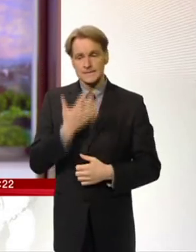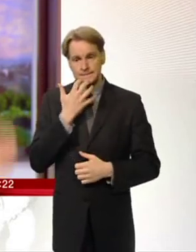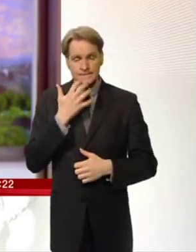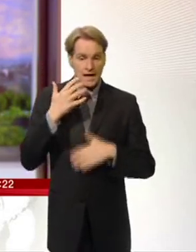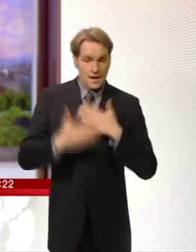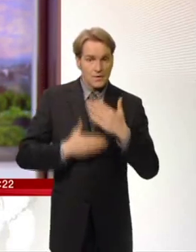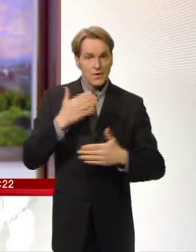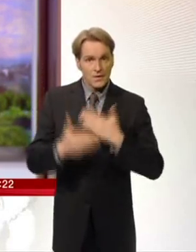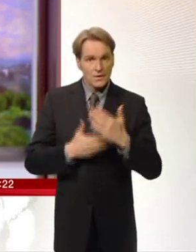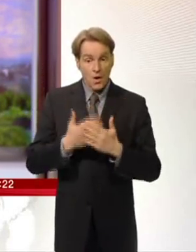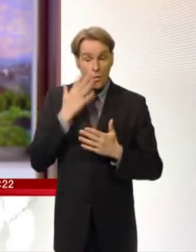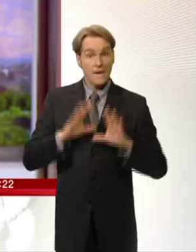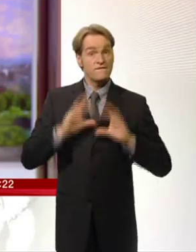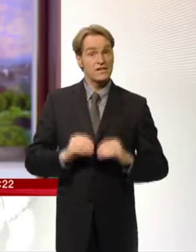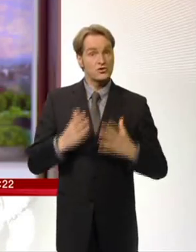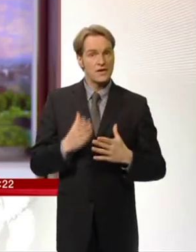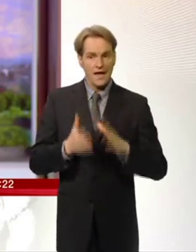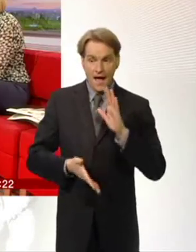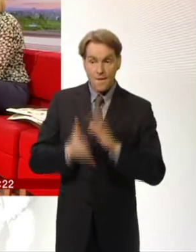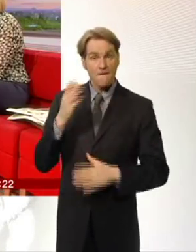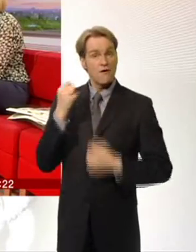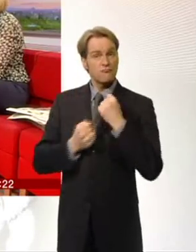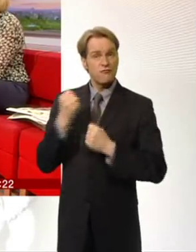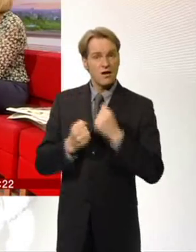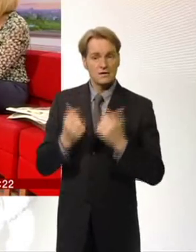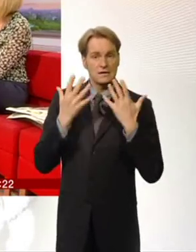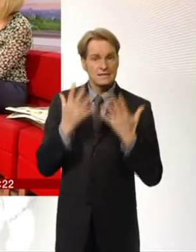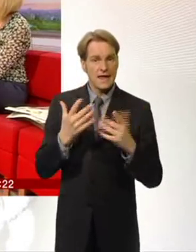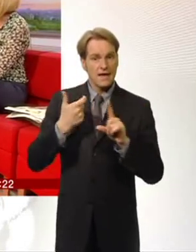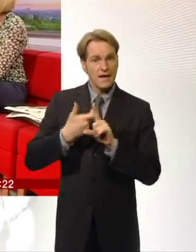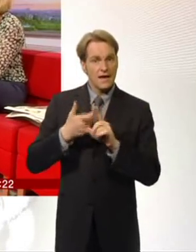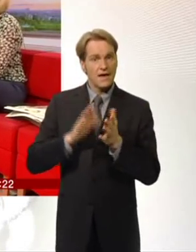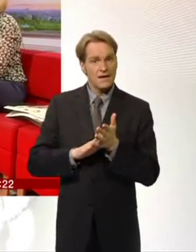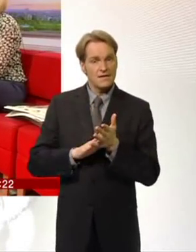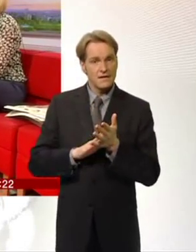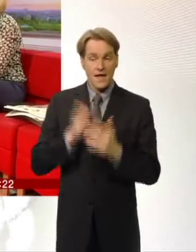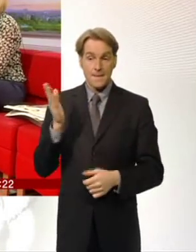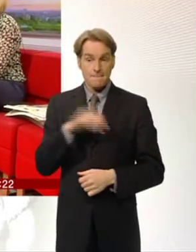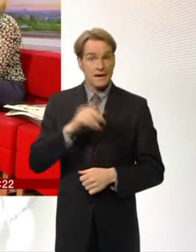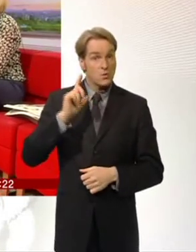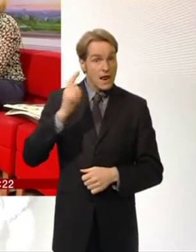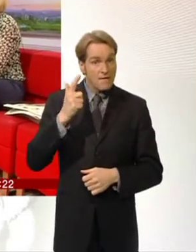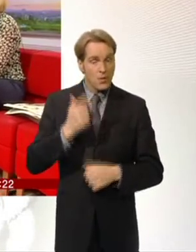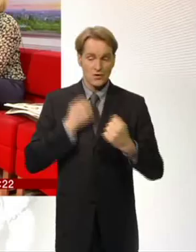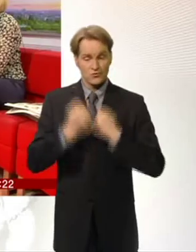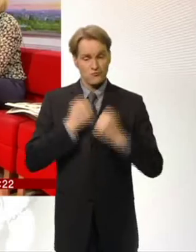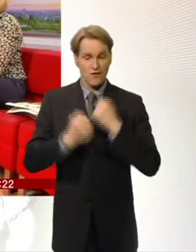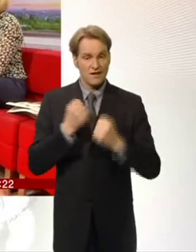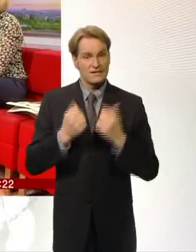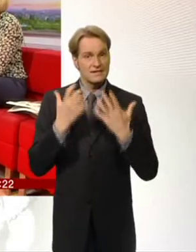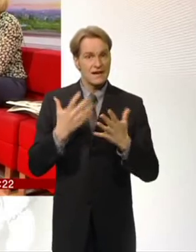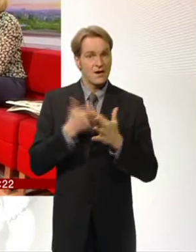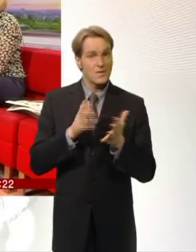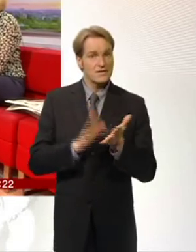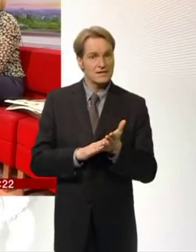in fact, I'm running a 10K after this. Are you after this programme? Yes, I'm being taken straight back to Liverpool to run a 10K. Oh, wow, well, good luck with